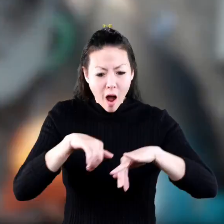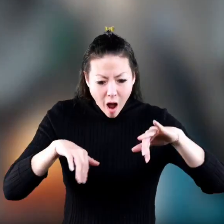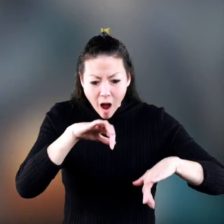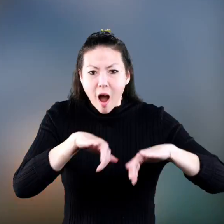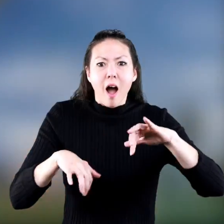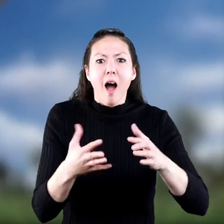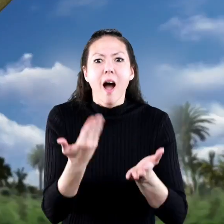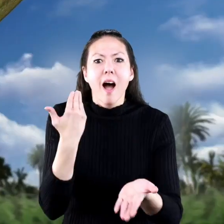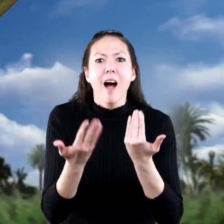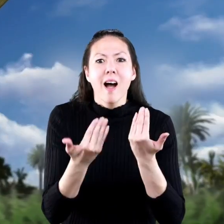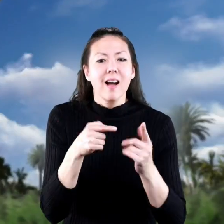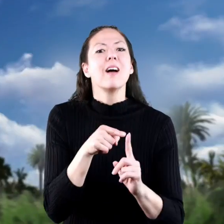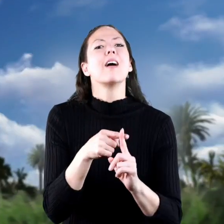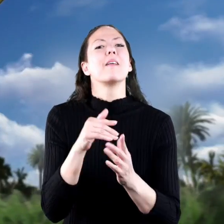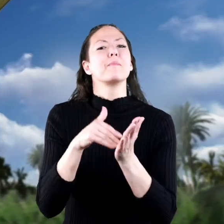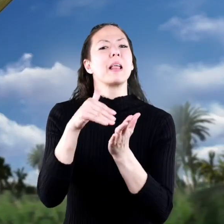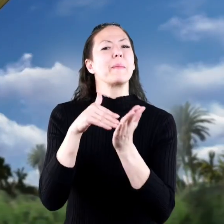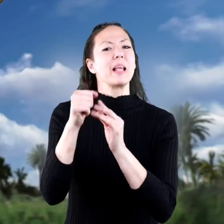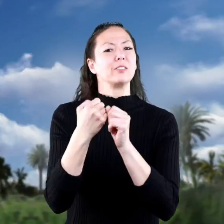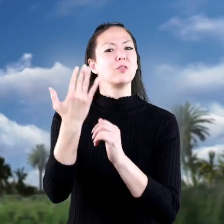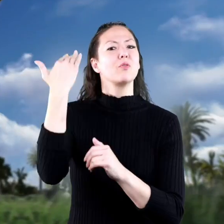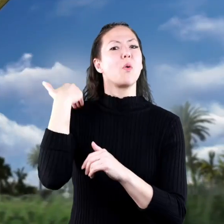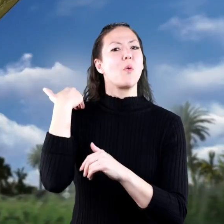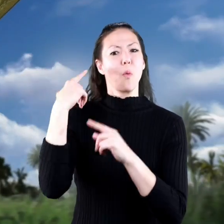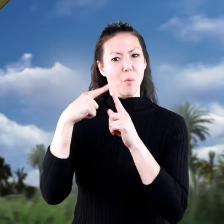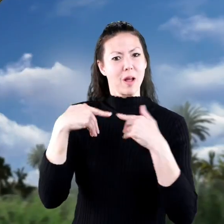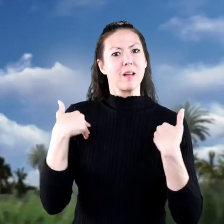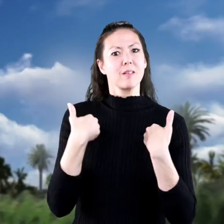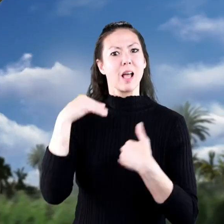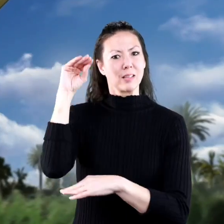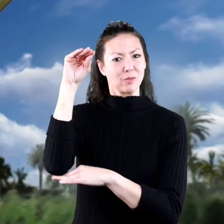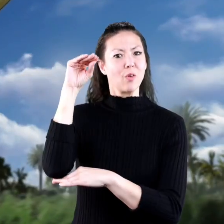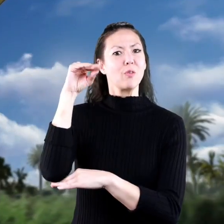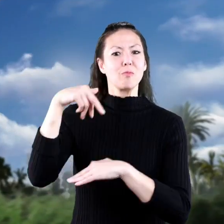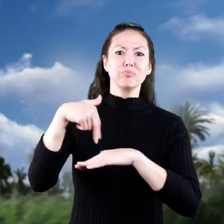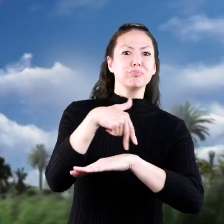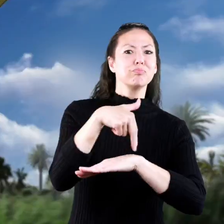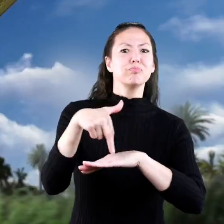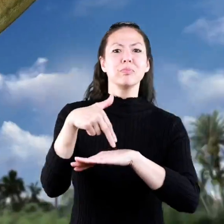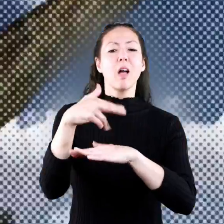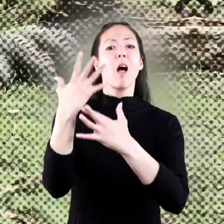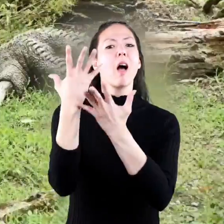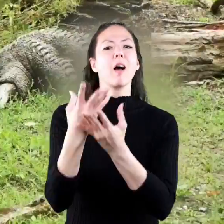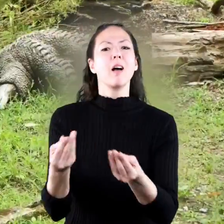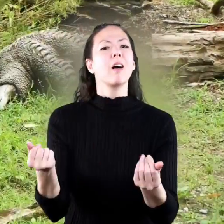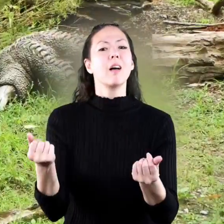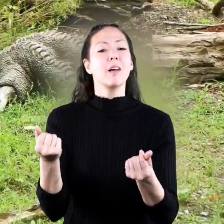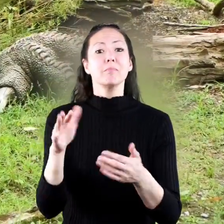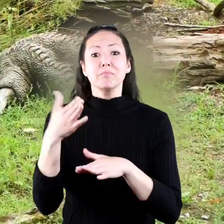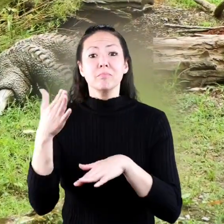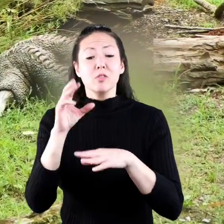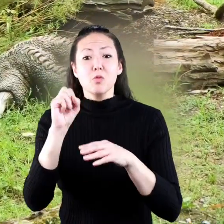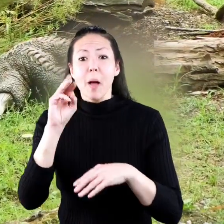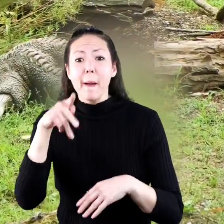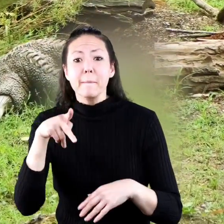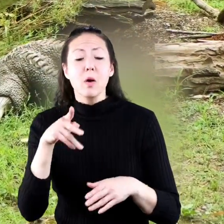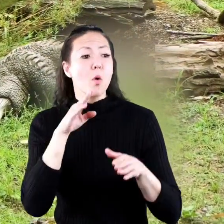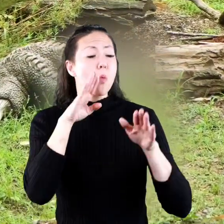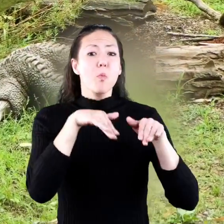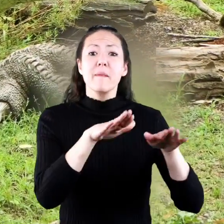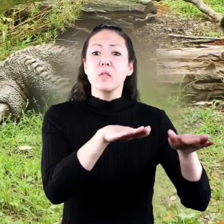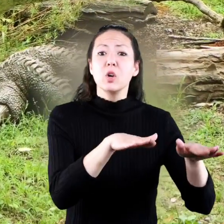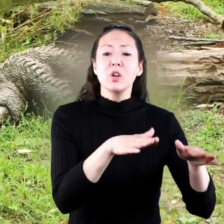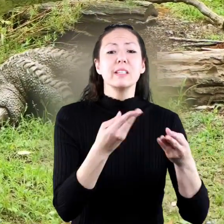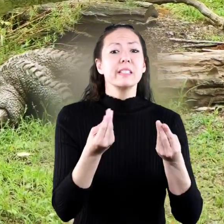fossils millions of years ago when dinosaurs walked about maybe they would die in deep mud or in a swamp or maybe